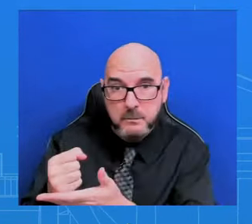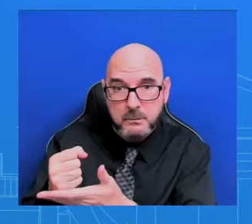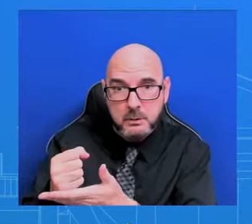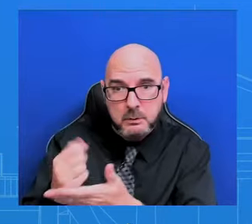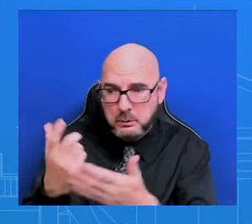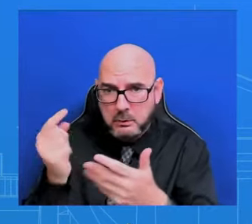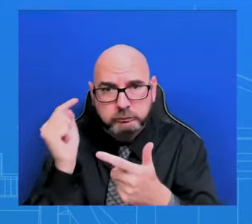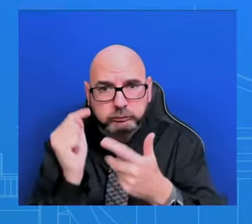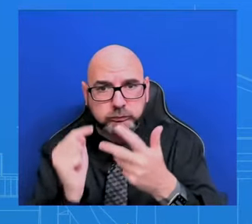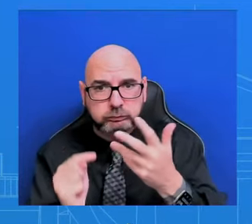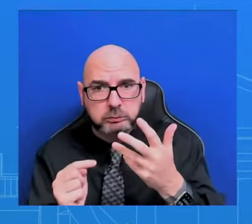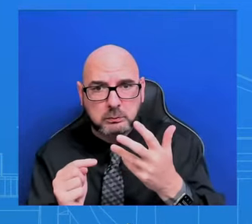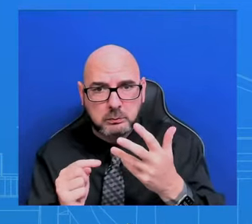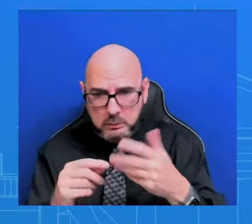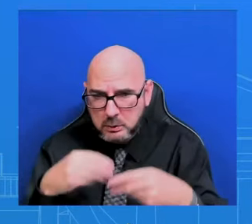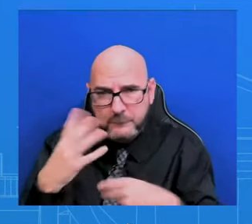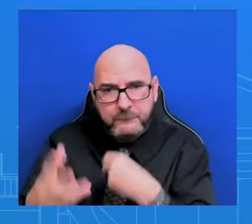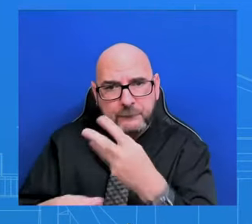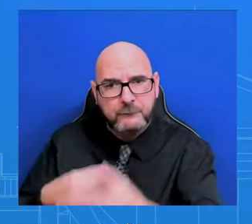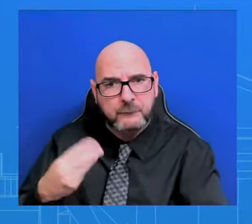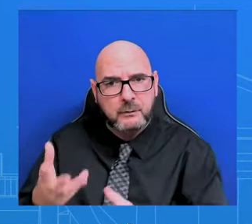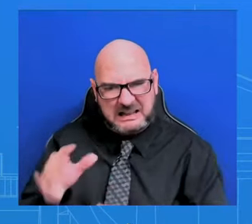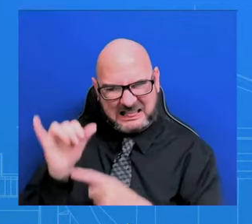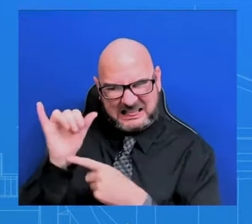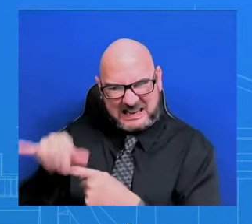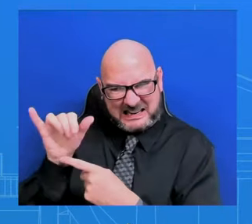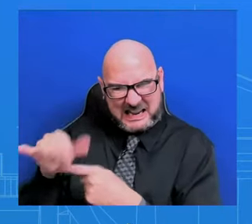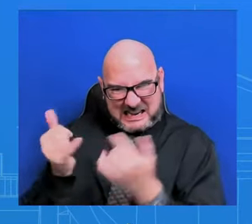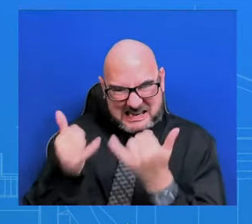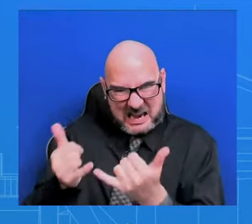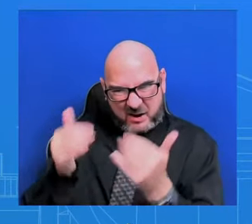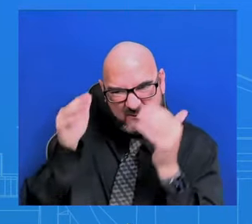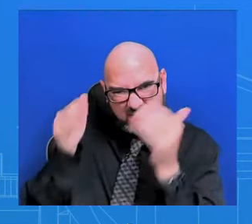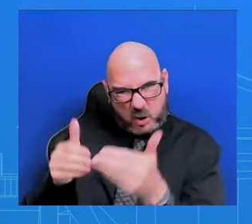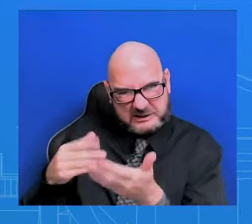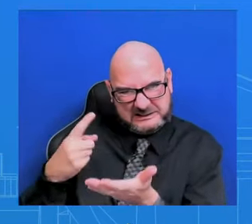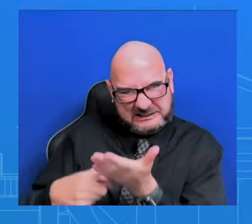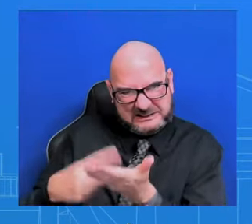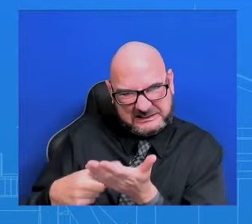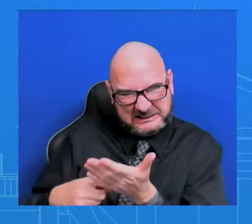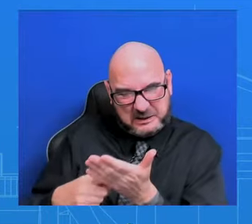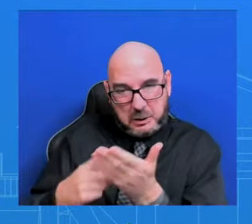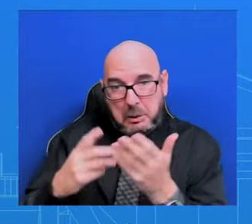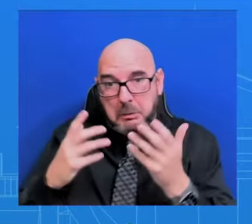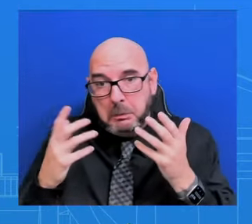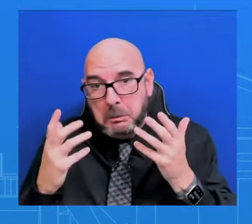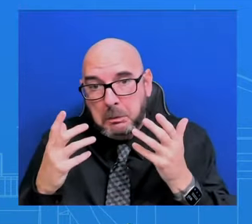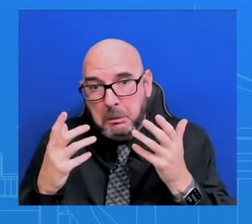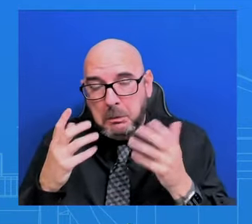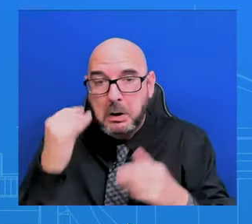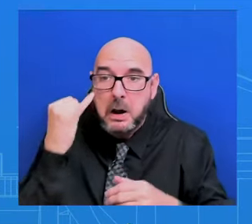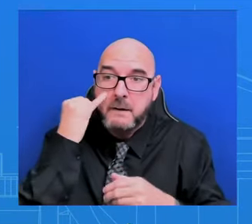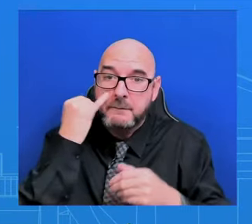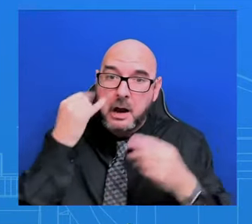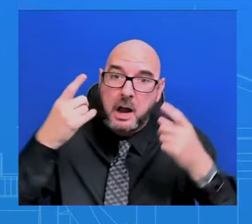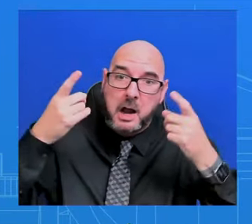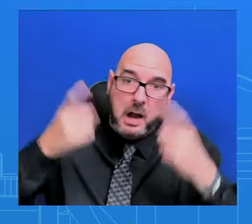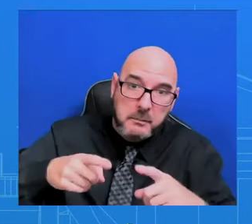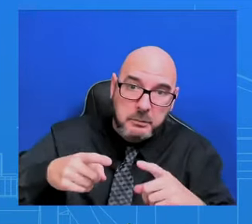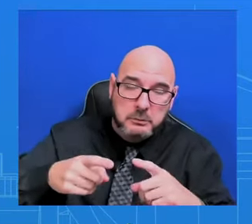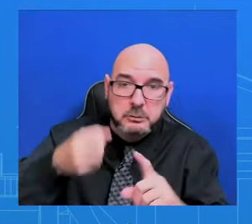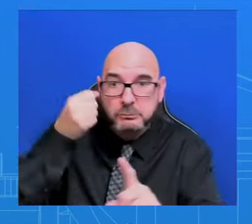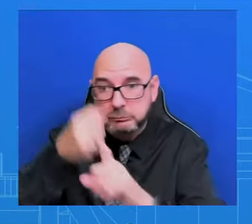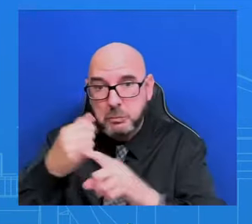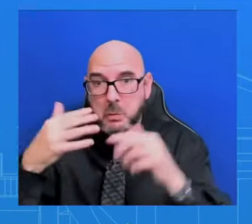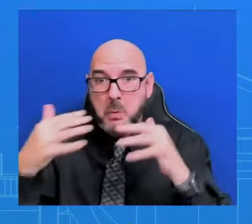I think it's possible that it could have some larger implications for the conflict itself, but it's just too soon to know right now. And do you think